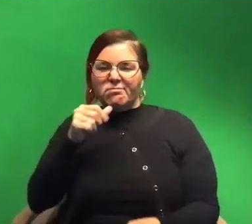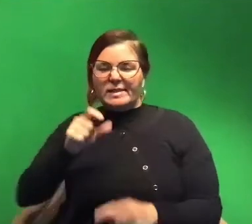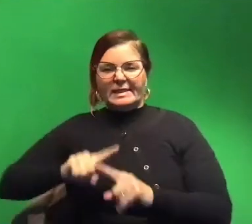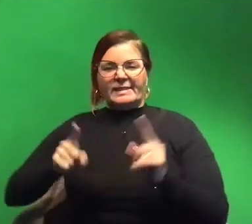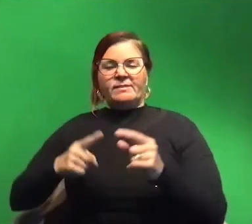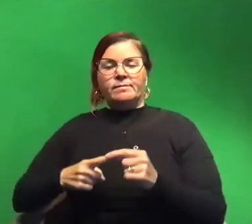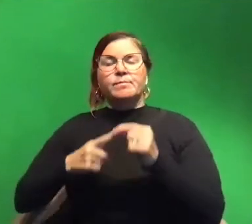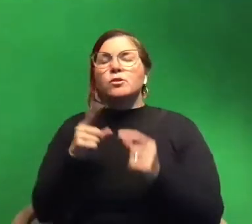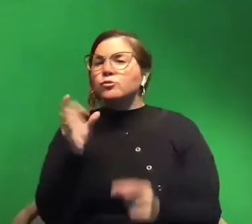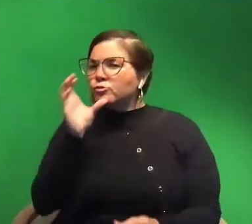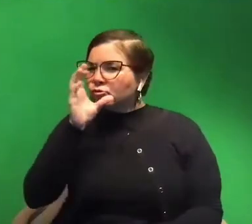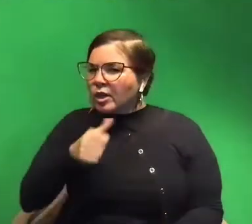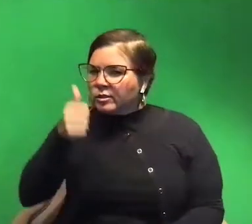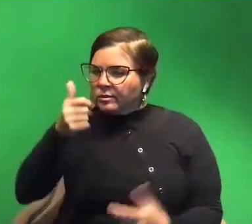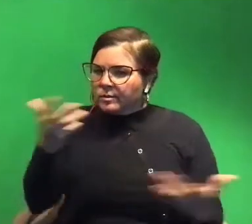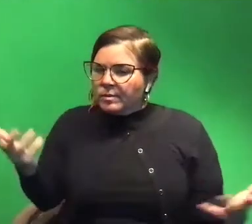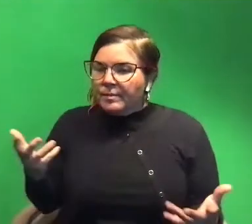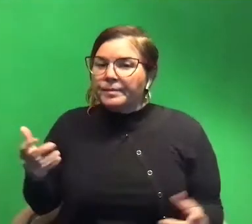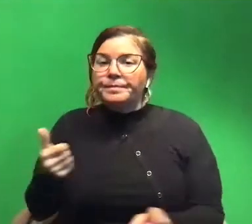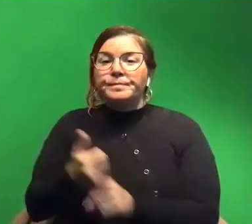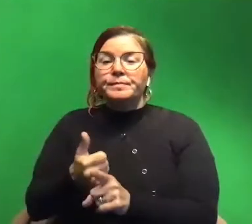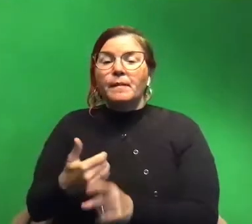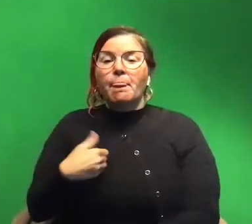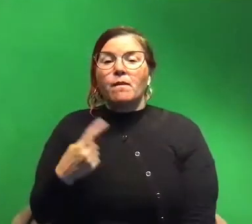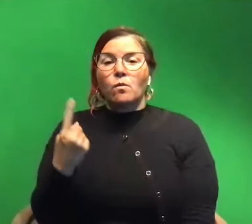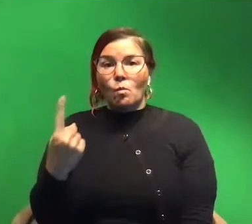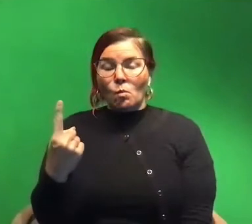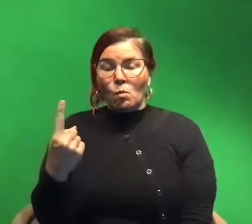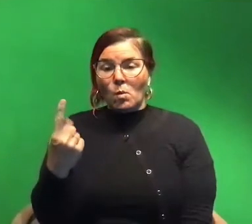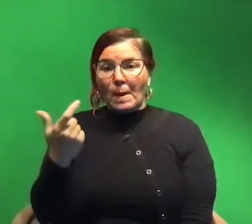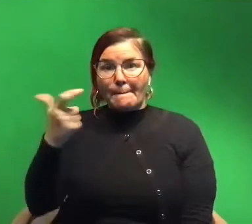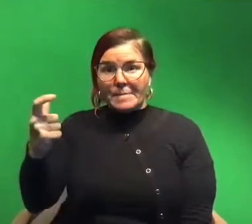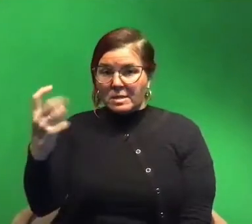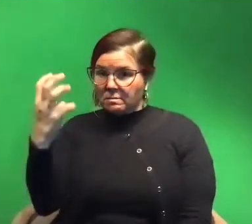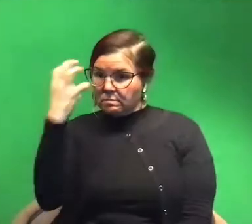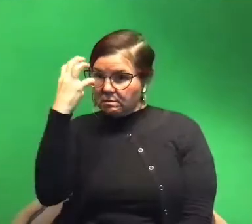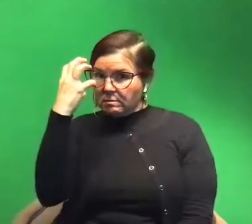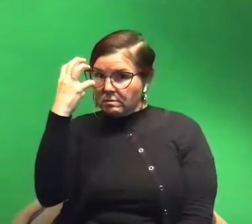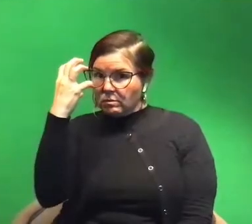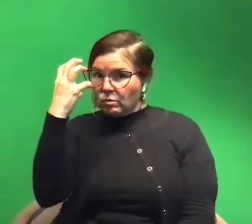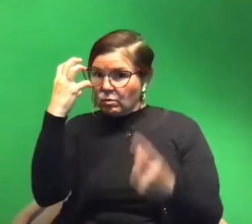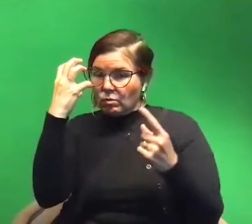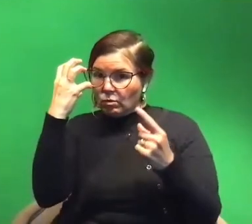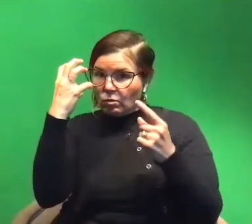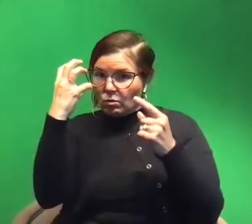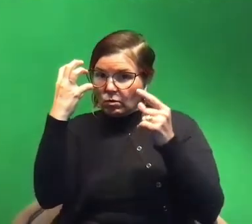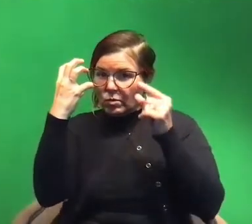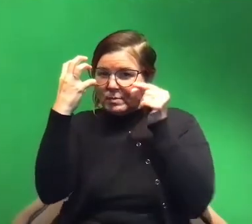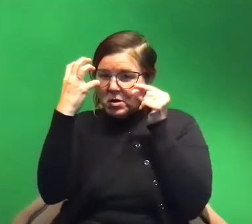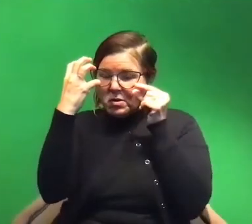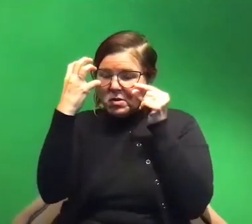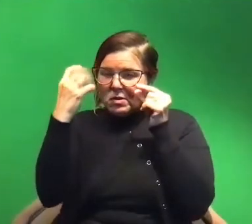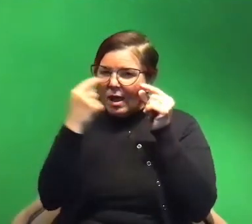weirder part about them is that they have one really big eye and one really little eye